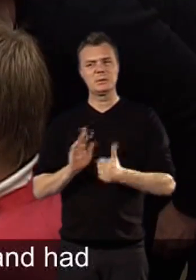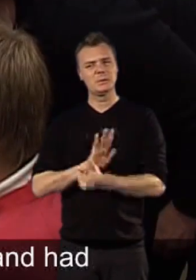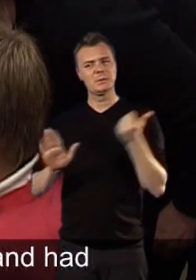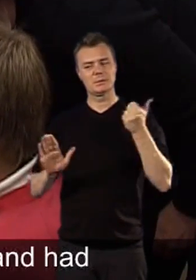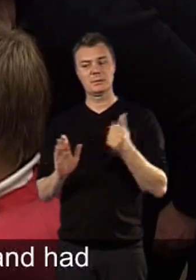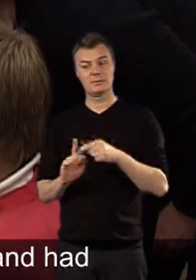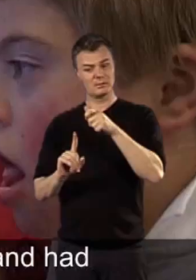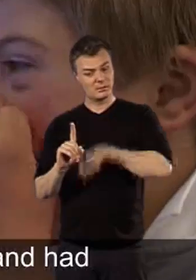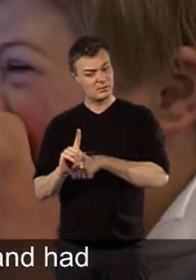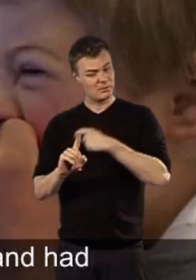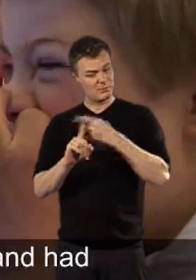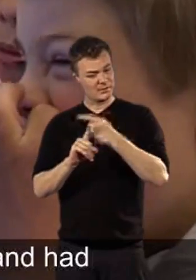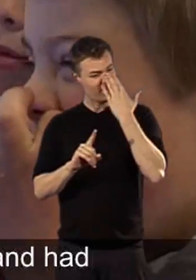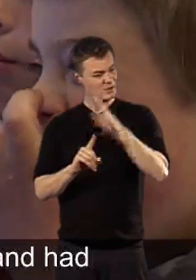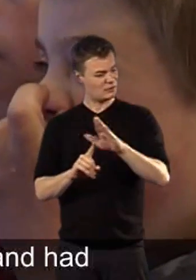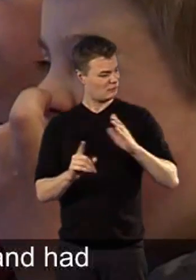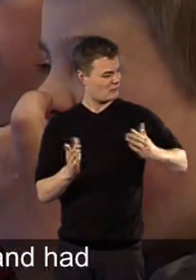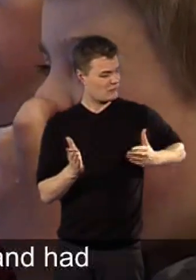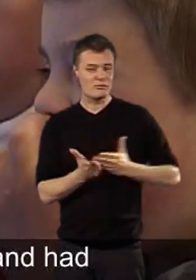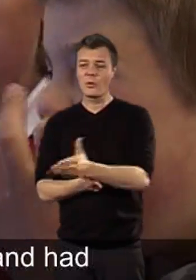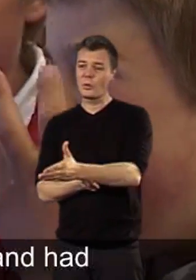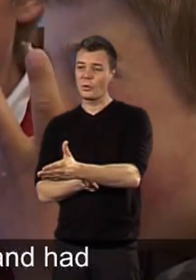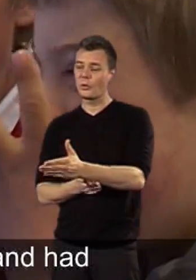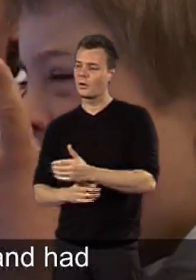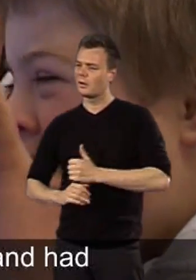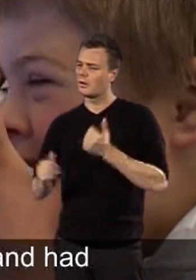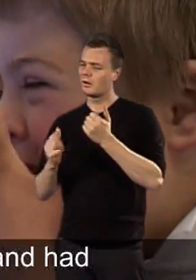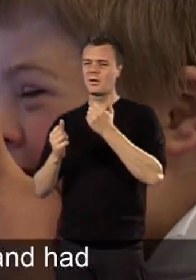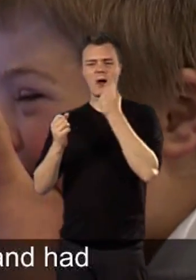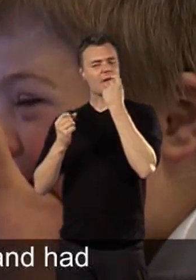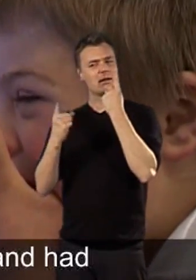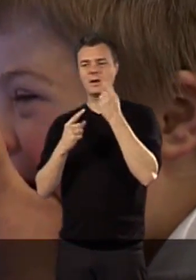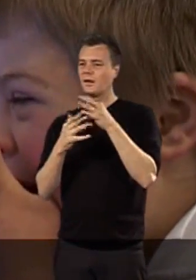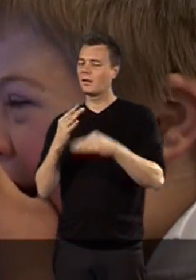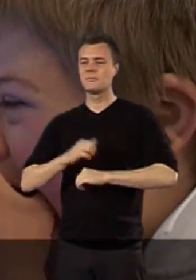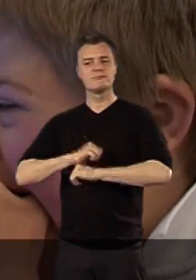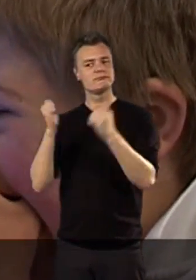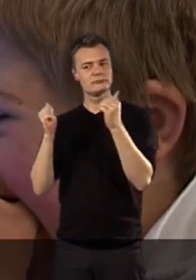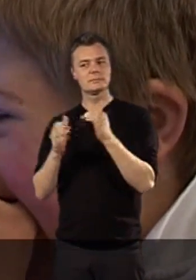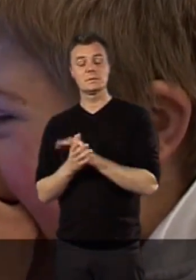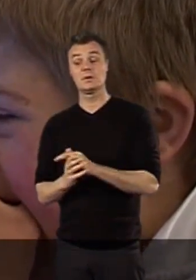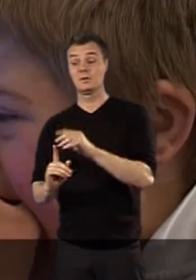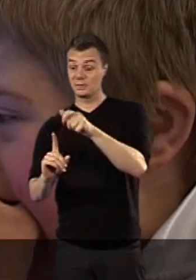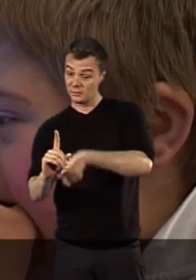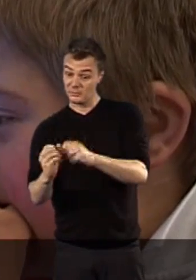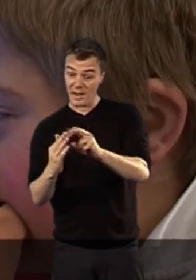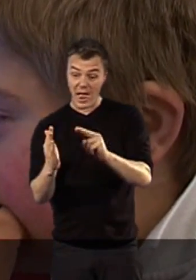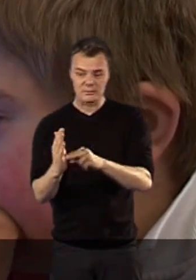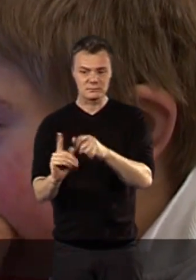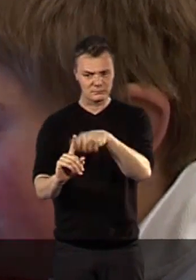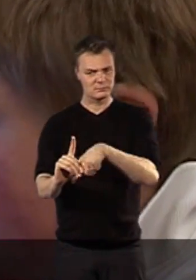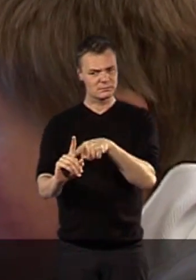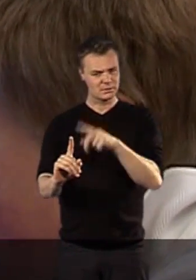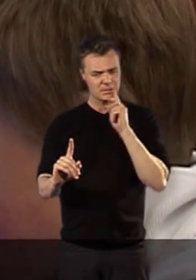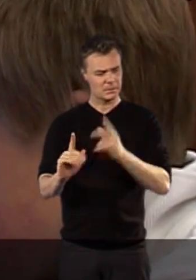has been nothing but positive from day one and had some great ideas. And really we've seen a